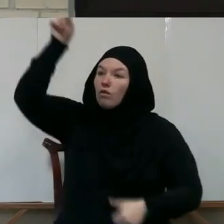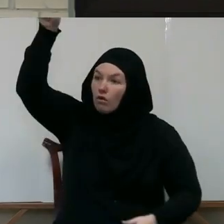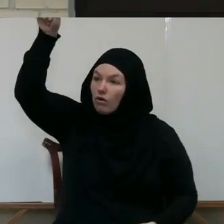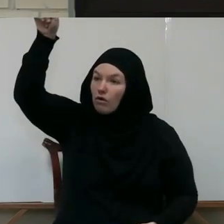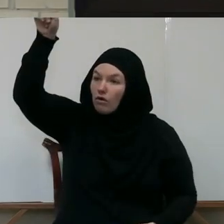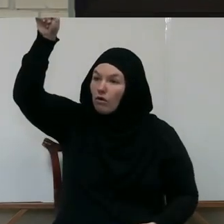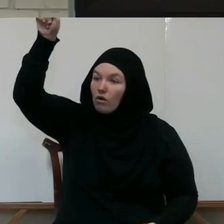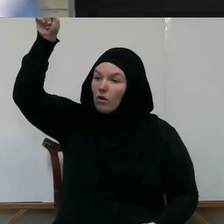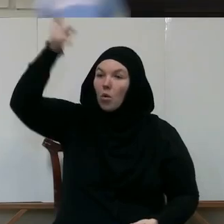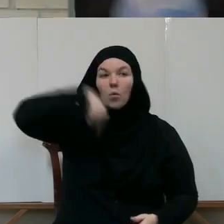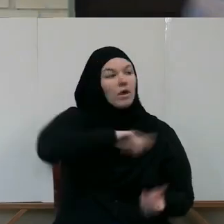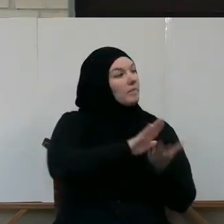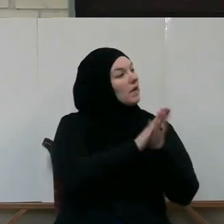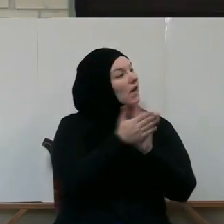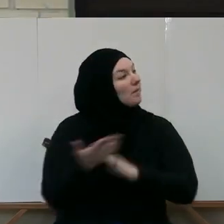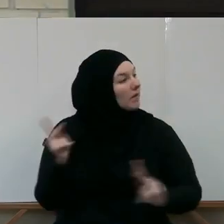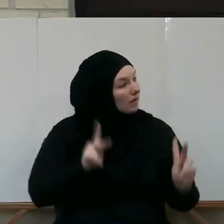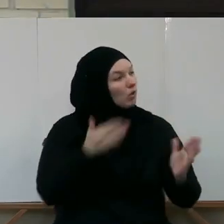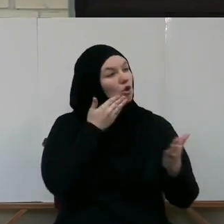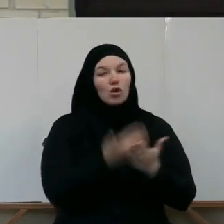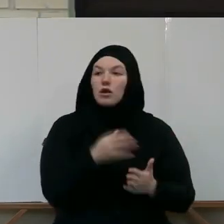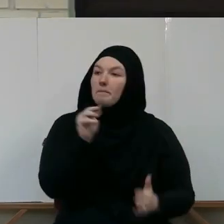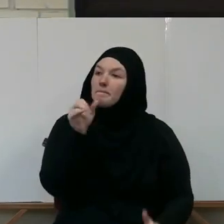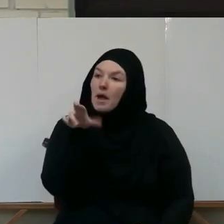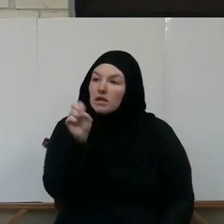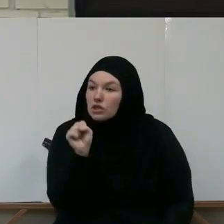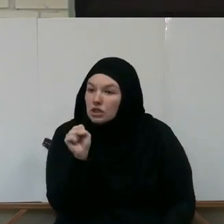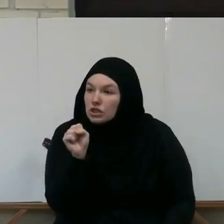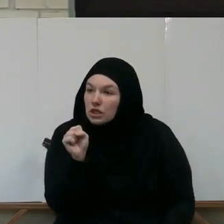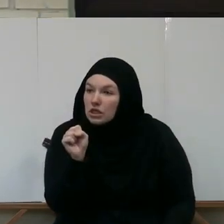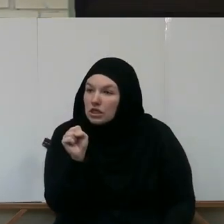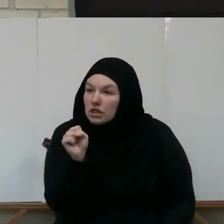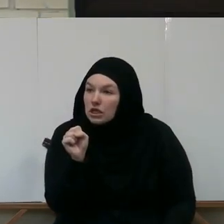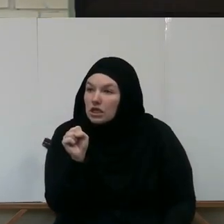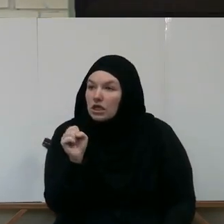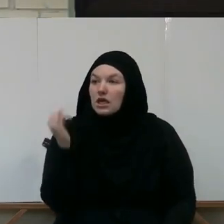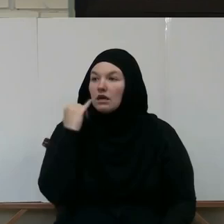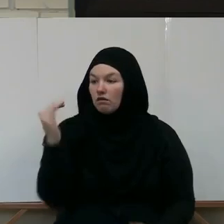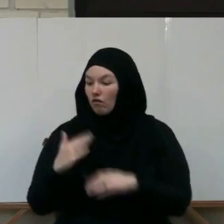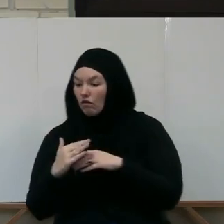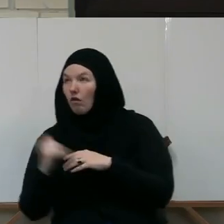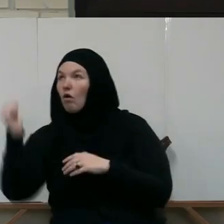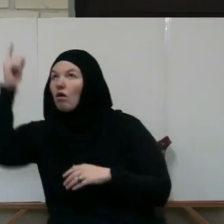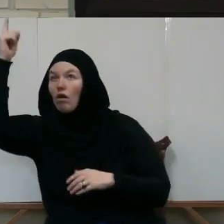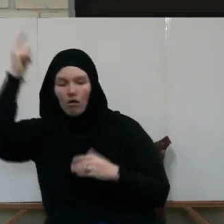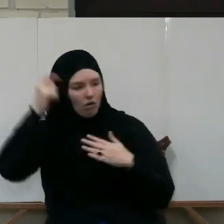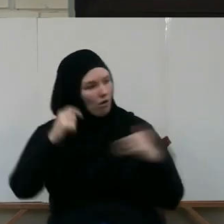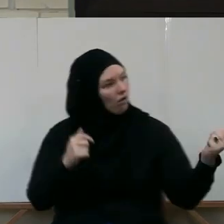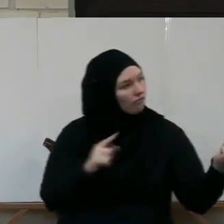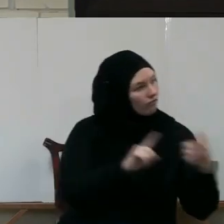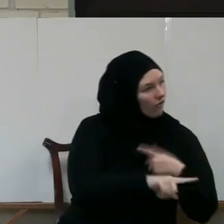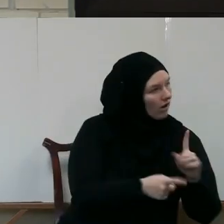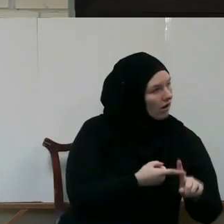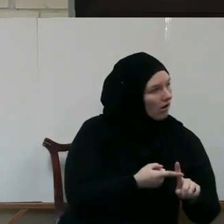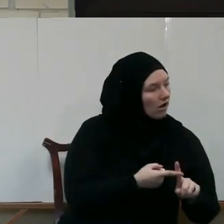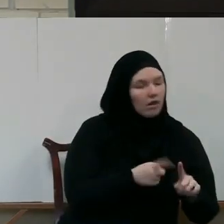means we become people with good manners, when you get two calls, one of them always will get your